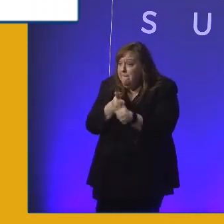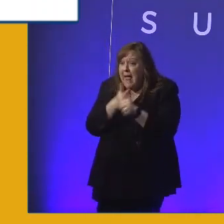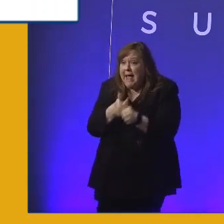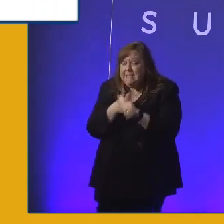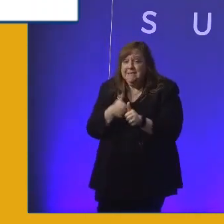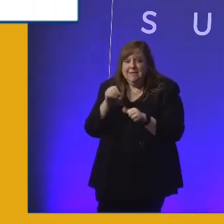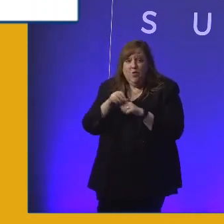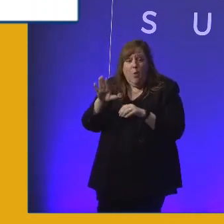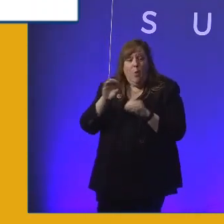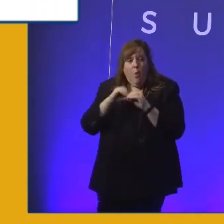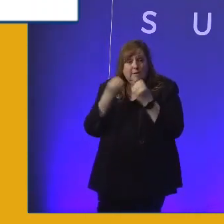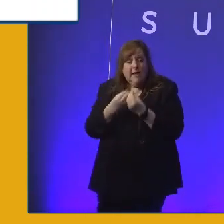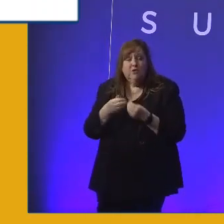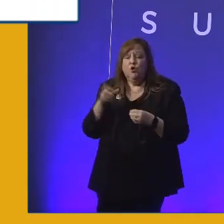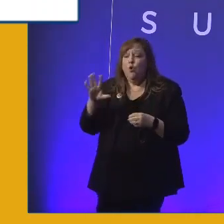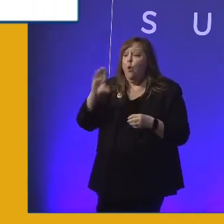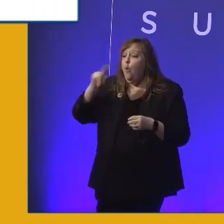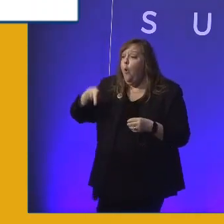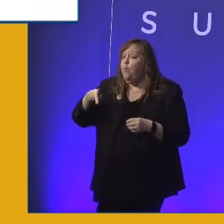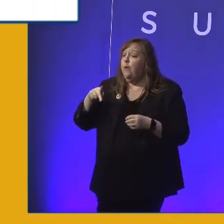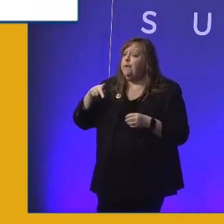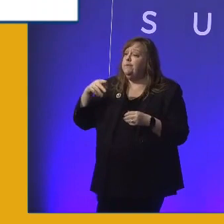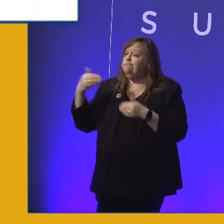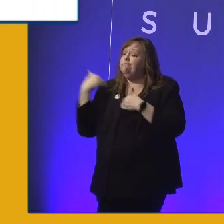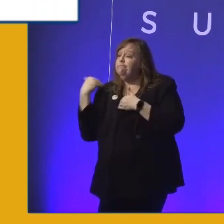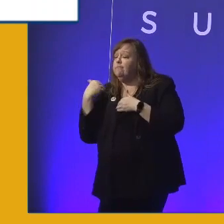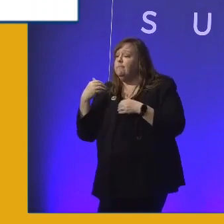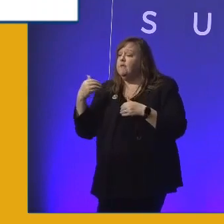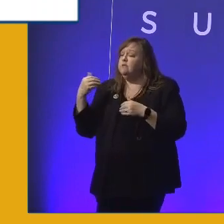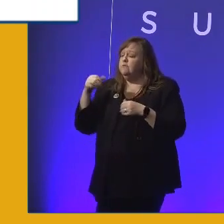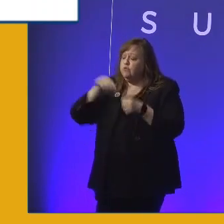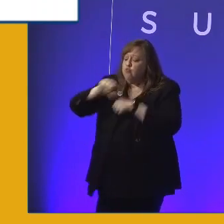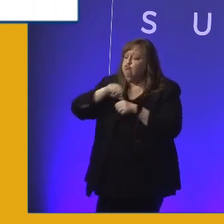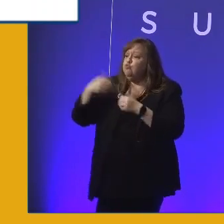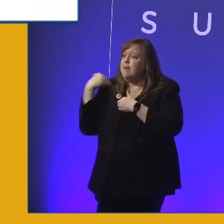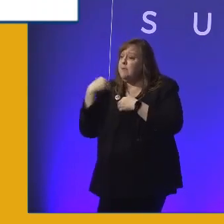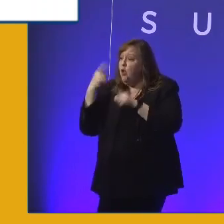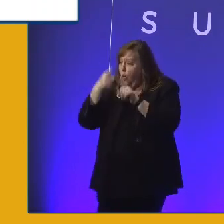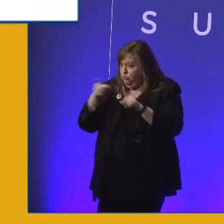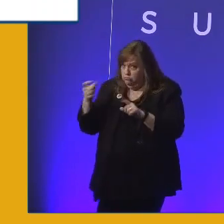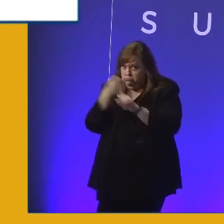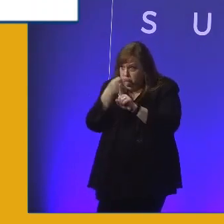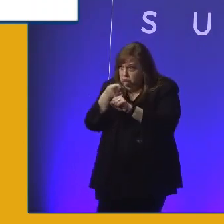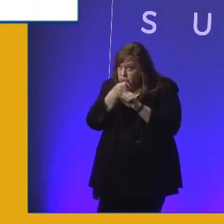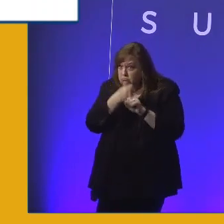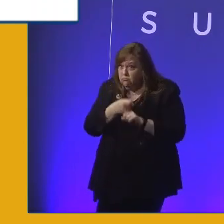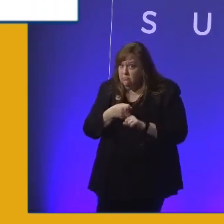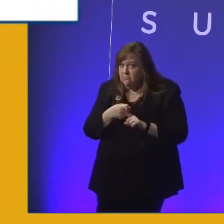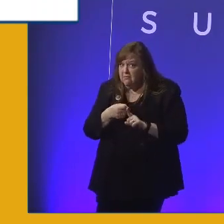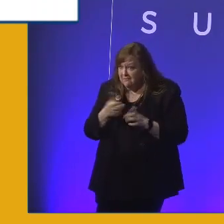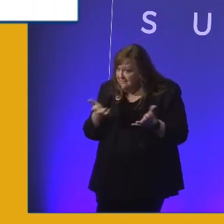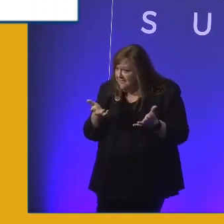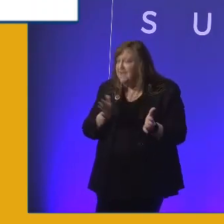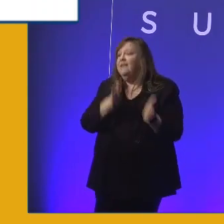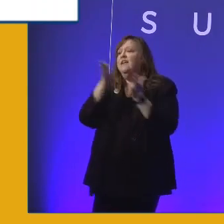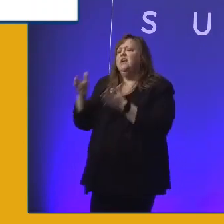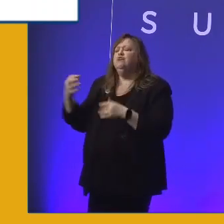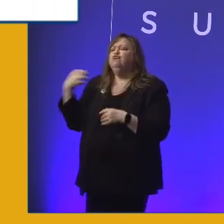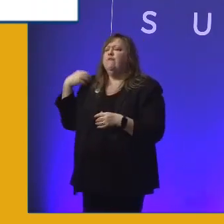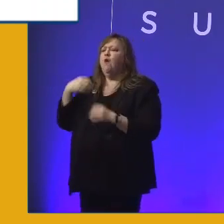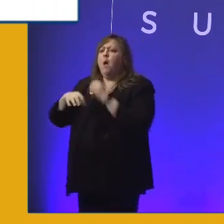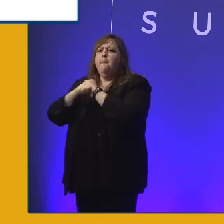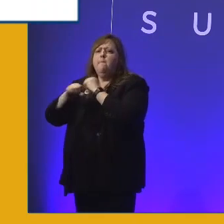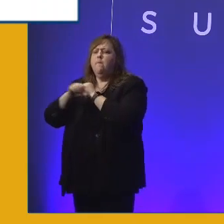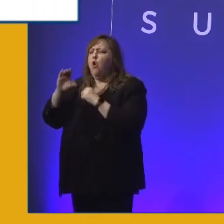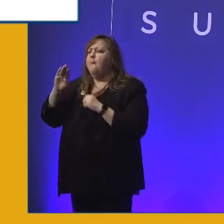your corporate and social responsibility goals within your organization? And then let's turn to our chief commercial officer. And this is where we're going to turn to